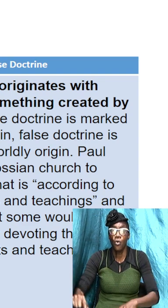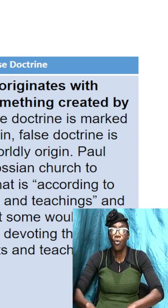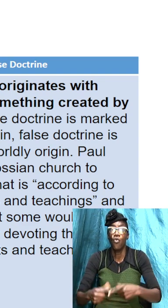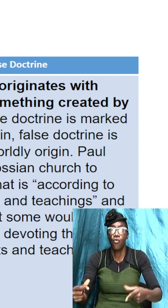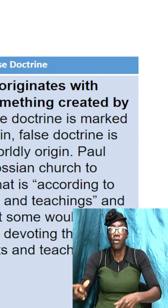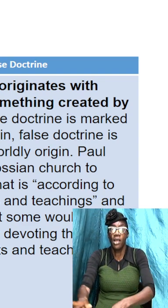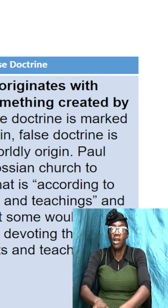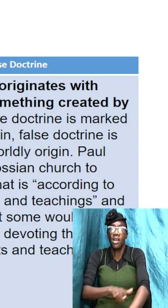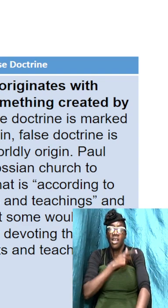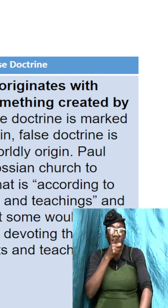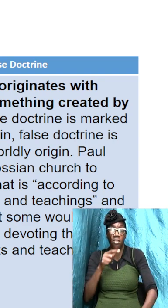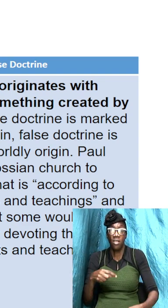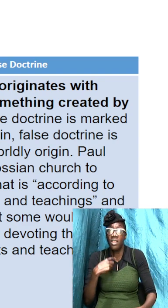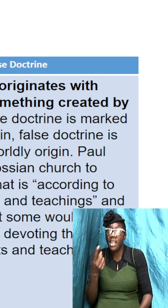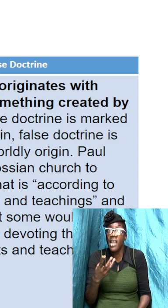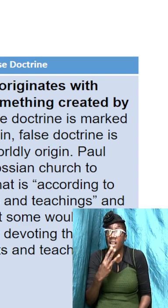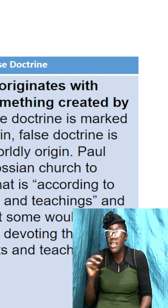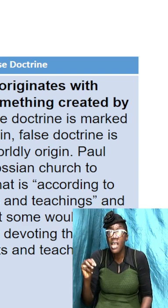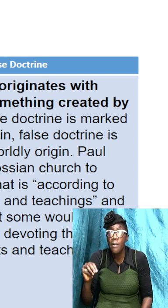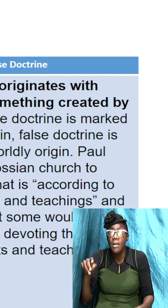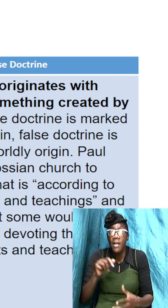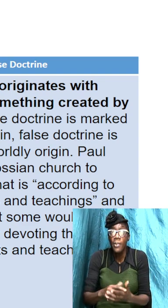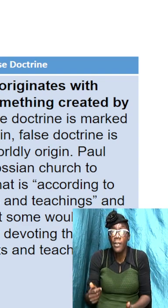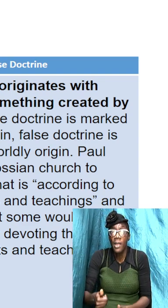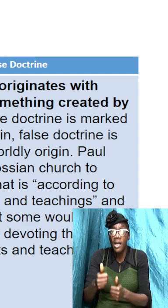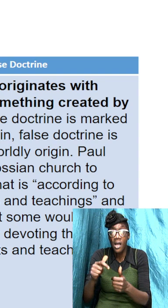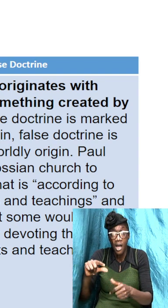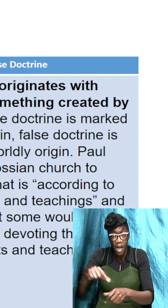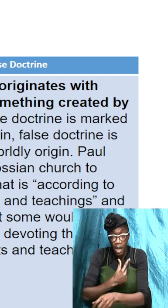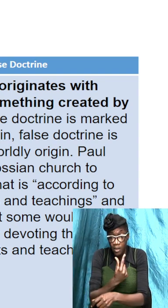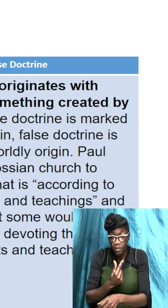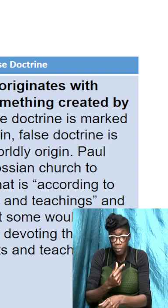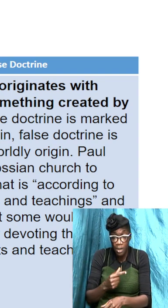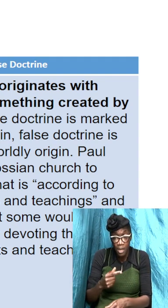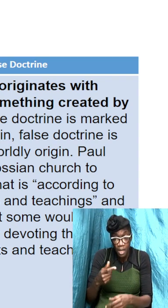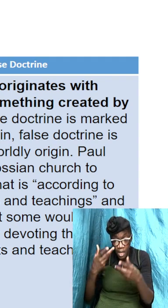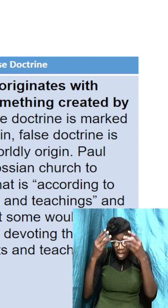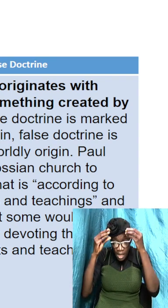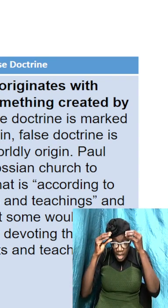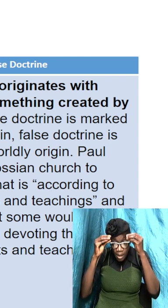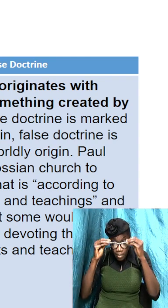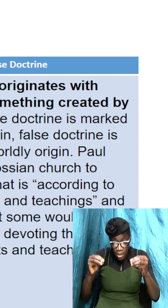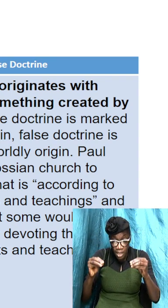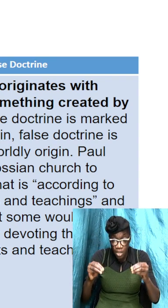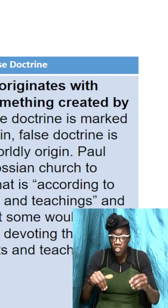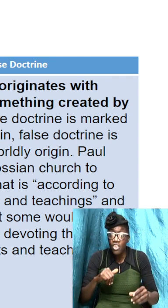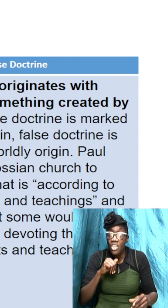convince them that the gospel that he taught was not his own